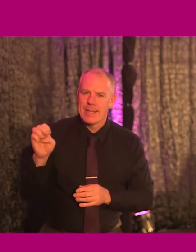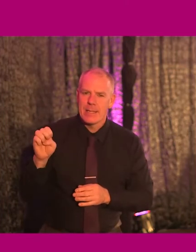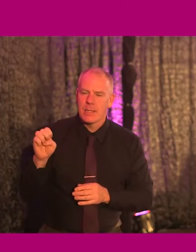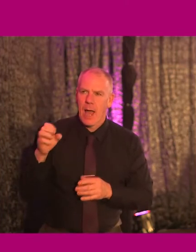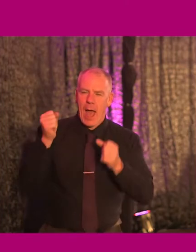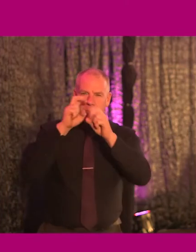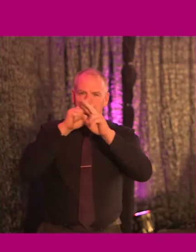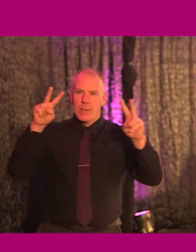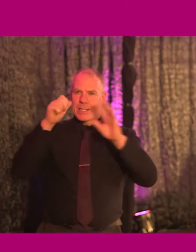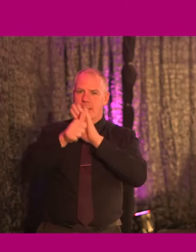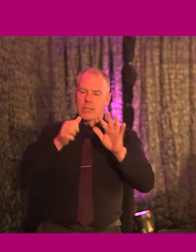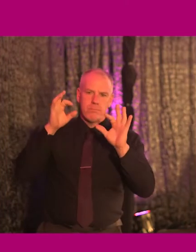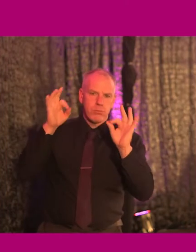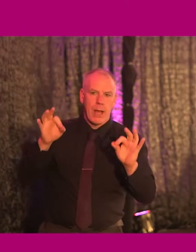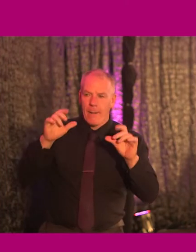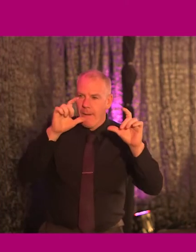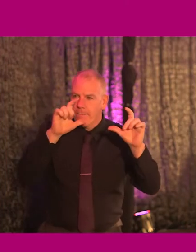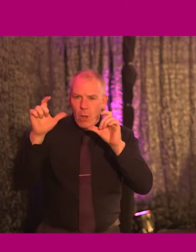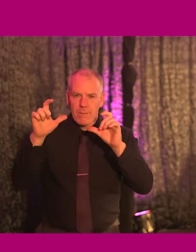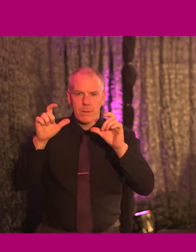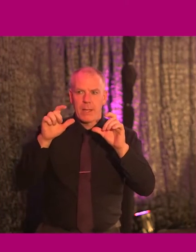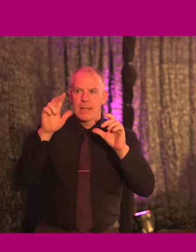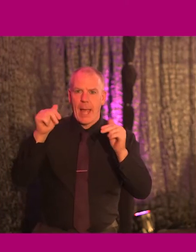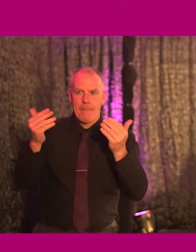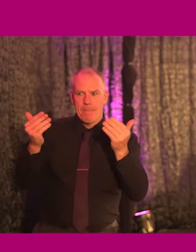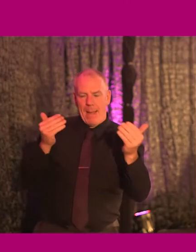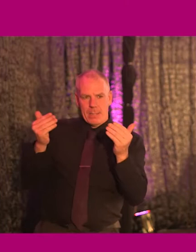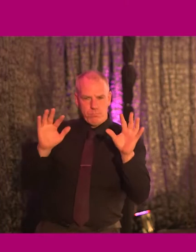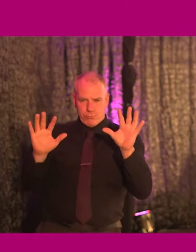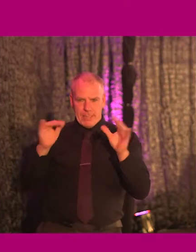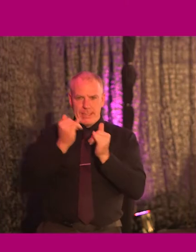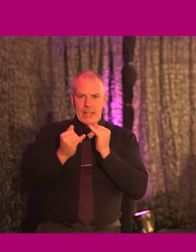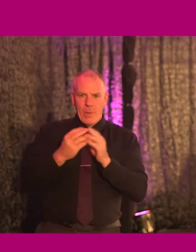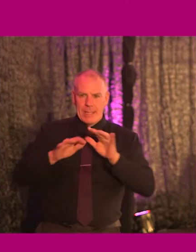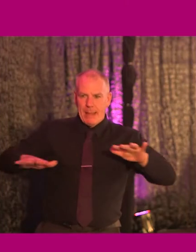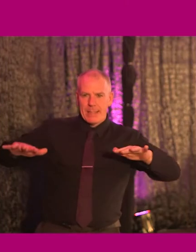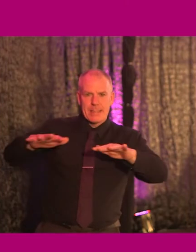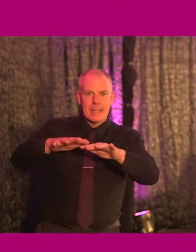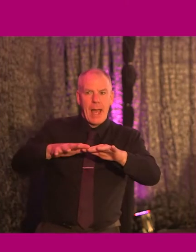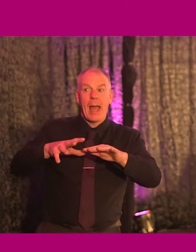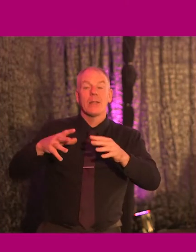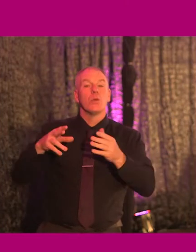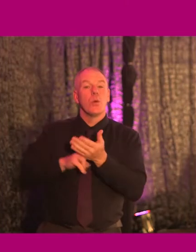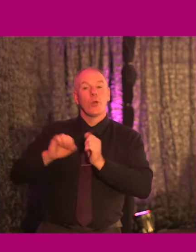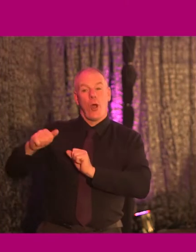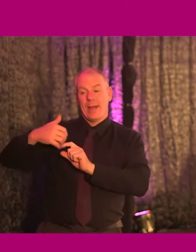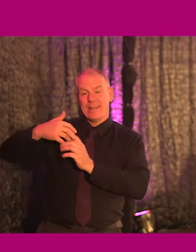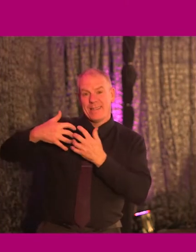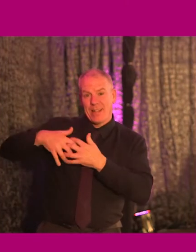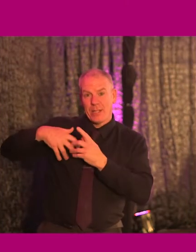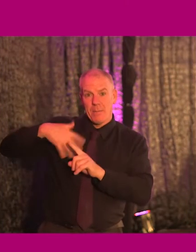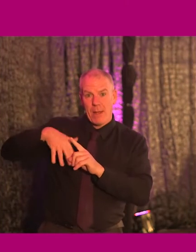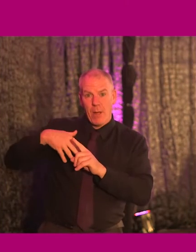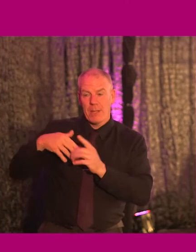visualisation skills and a photographer's eye for balancing detail and space, combining with a strong technological background and specialist multimedia skills.